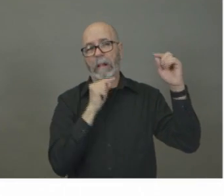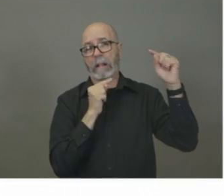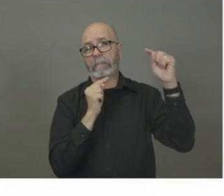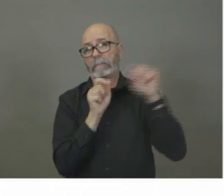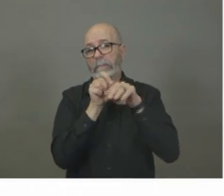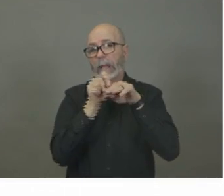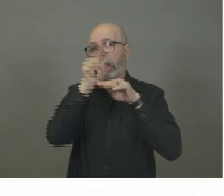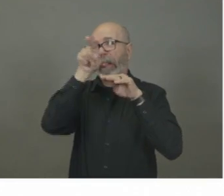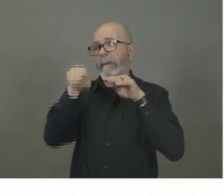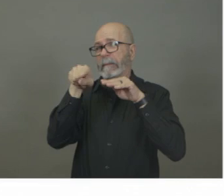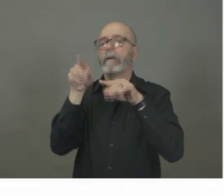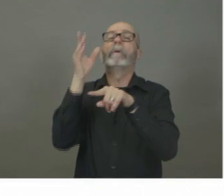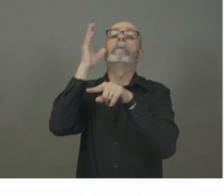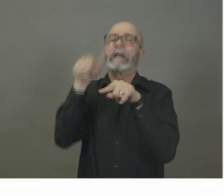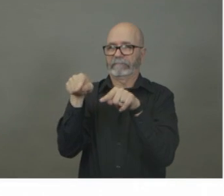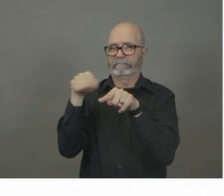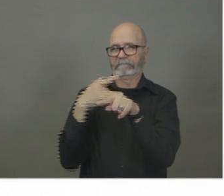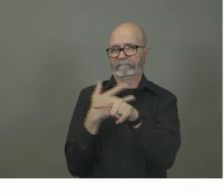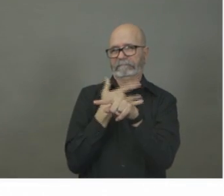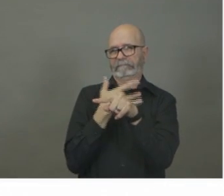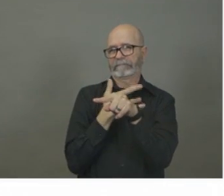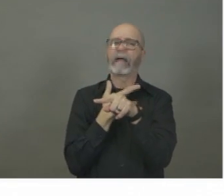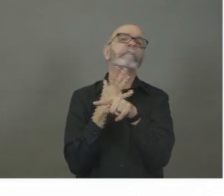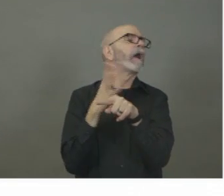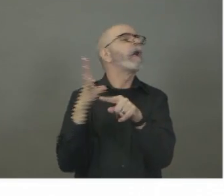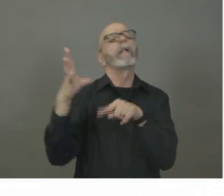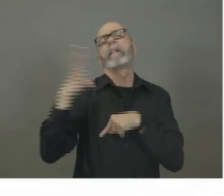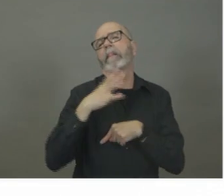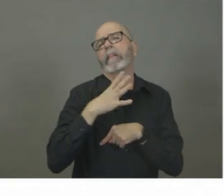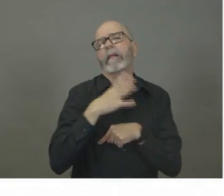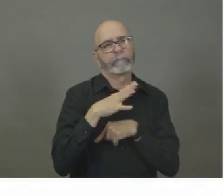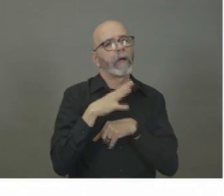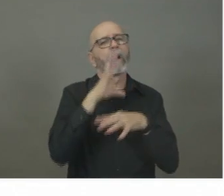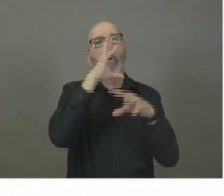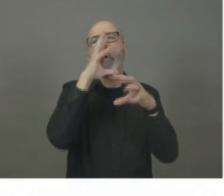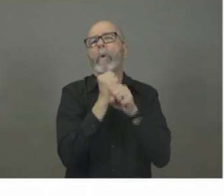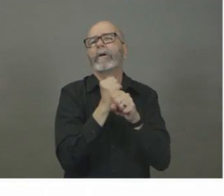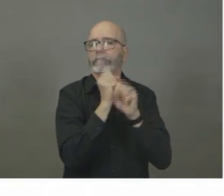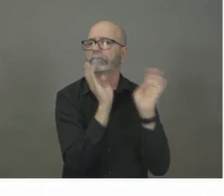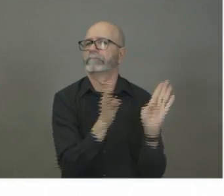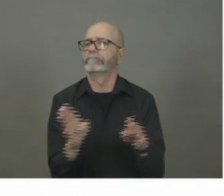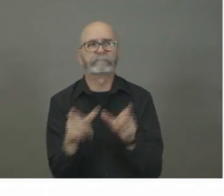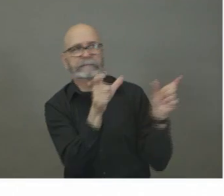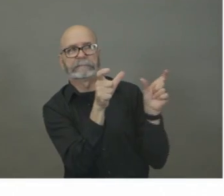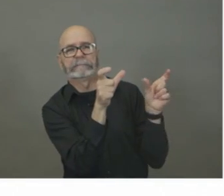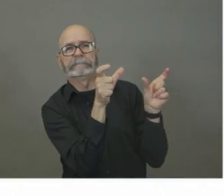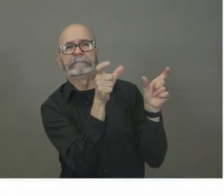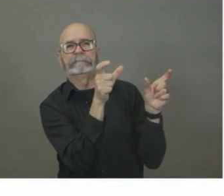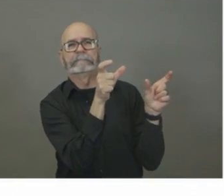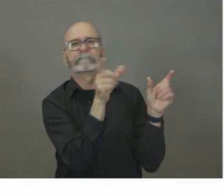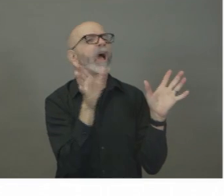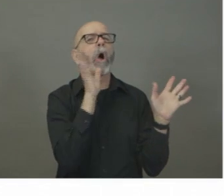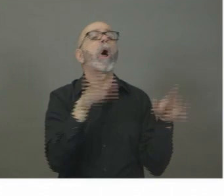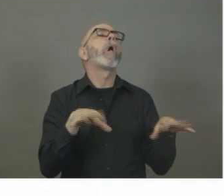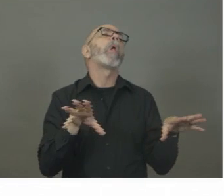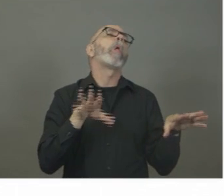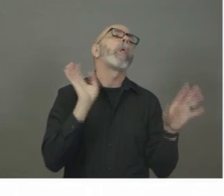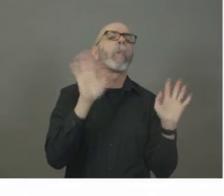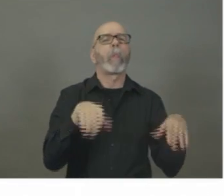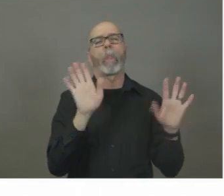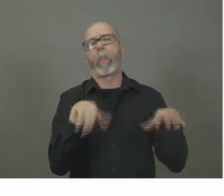Premier has outlined. If we wait until it's here, it's too late. There is no